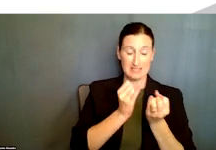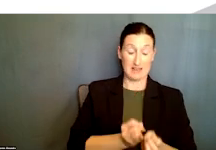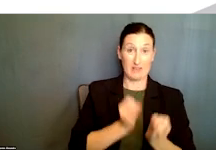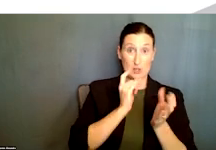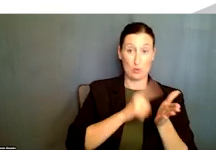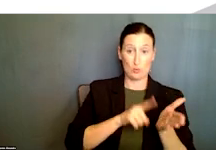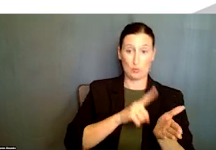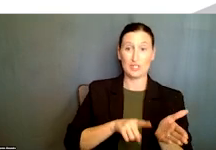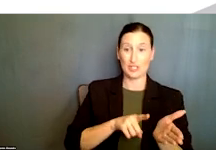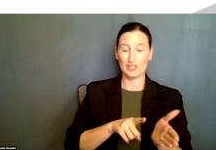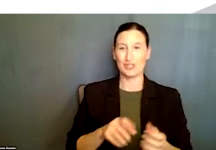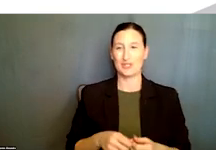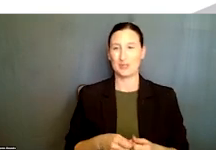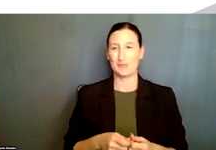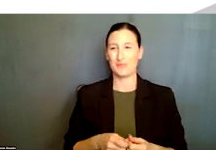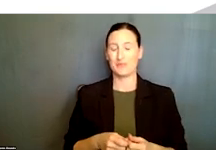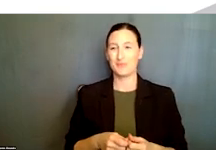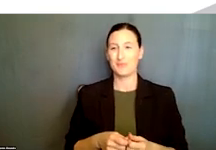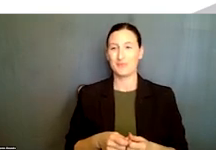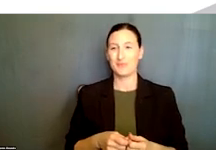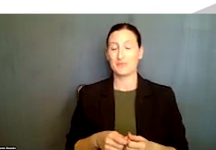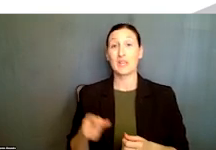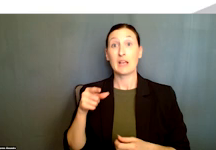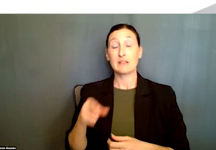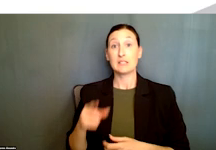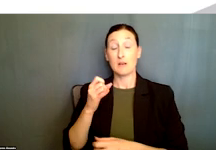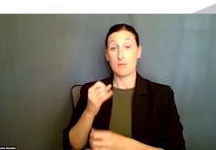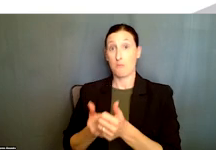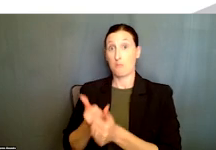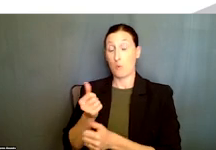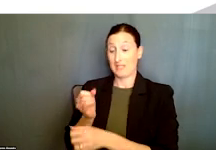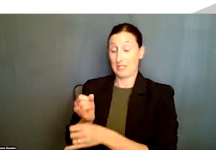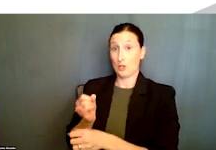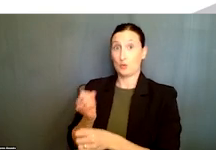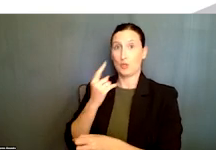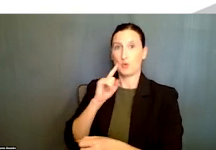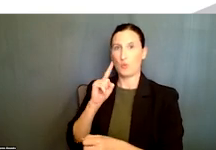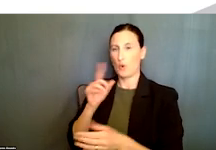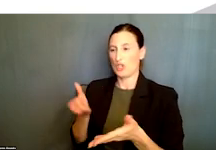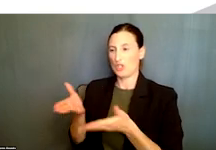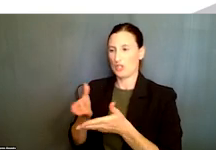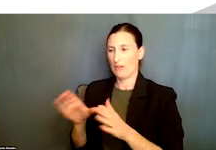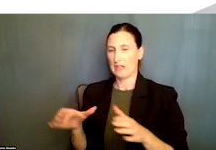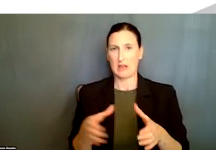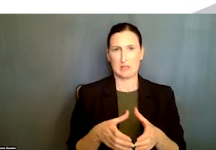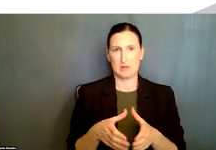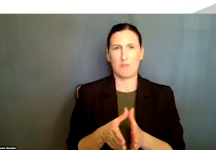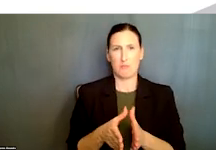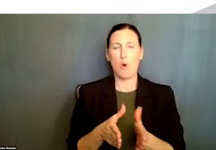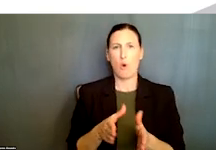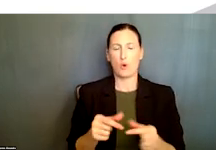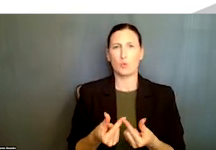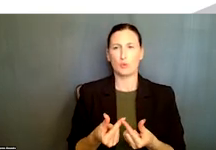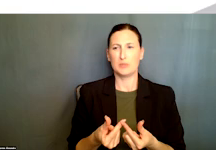institutions were minority-serving institutions, and these awards were distributed over 50